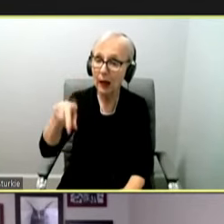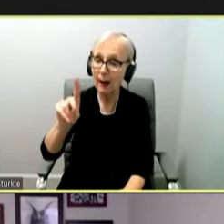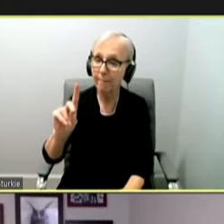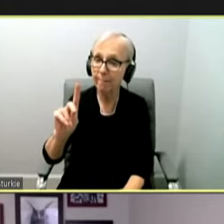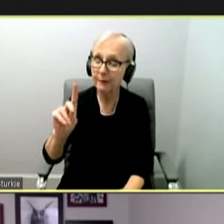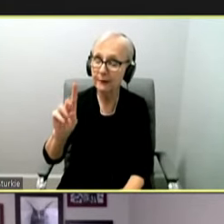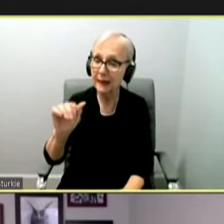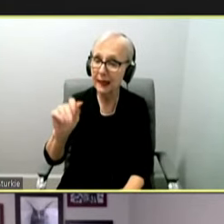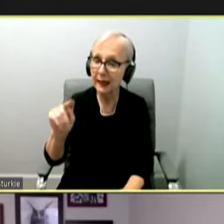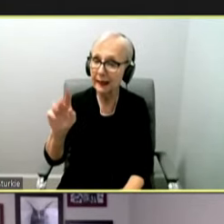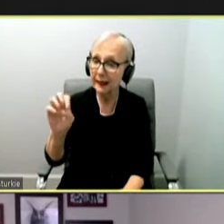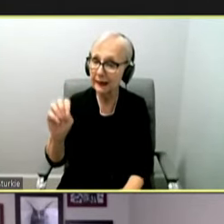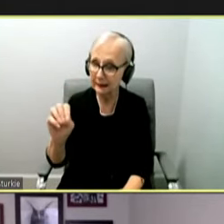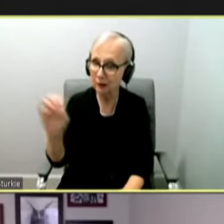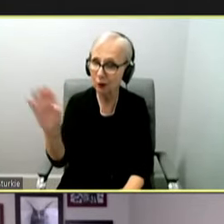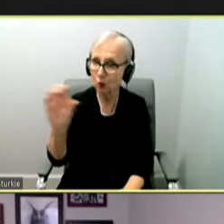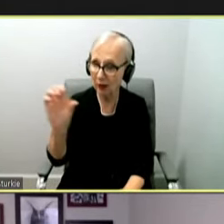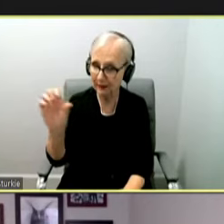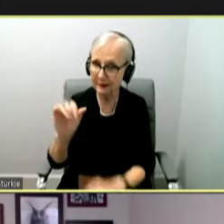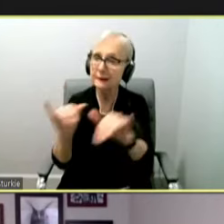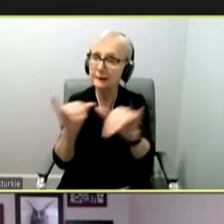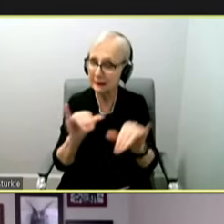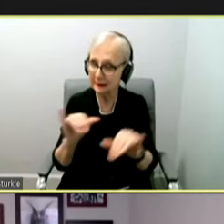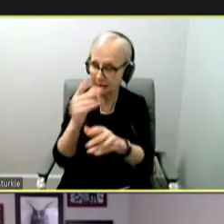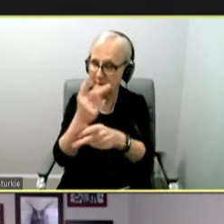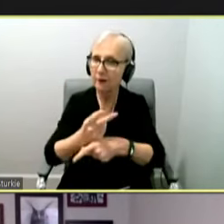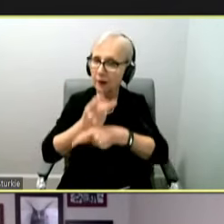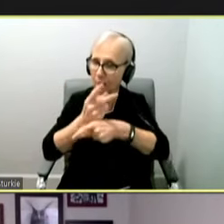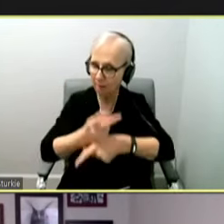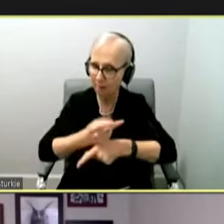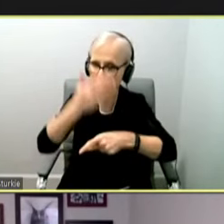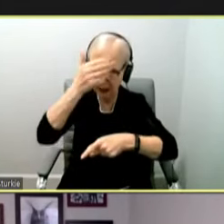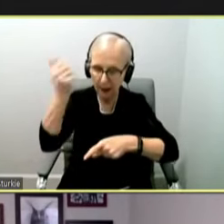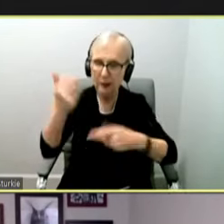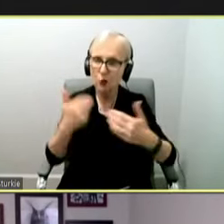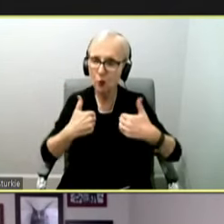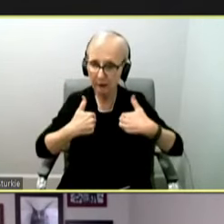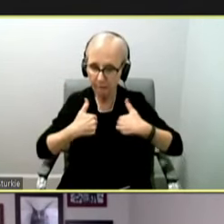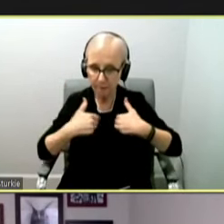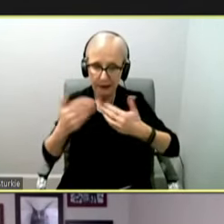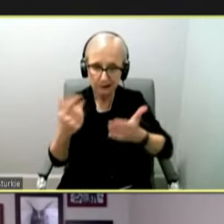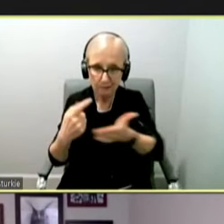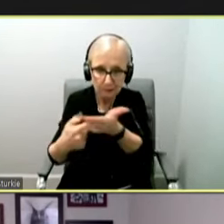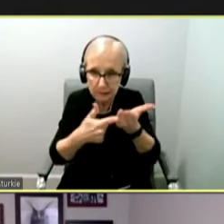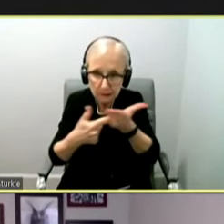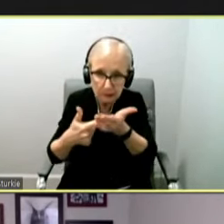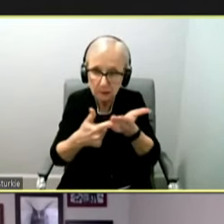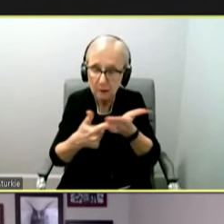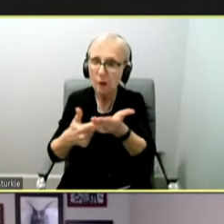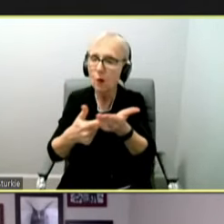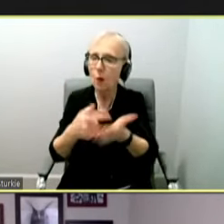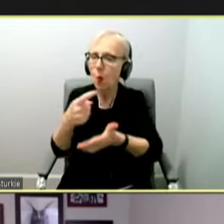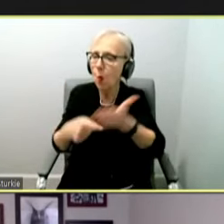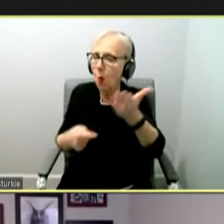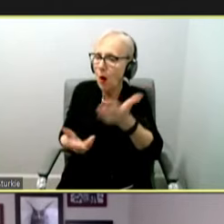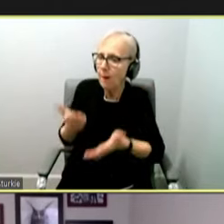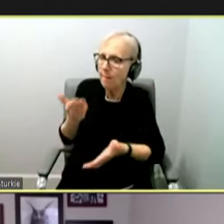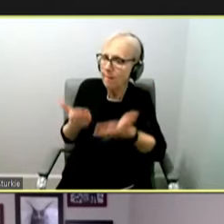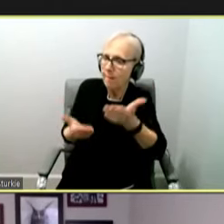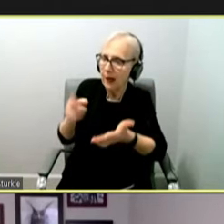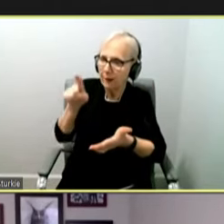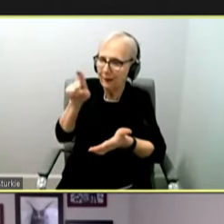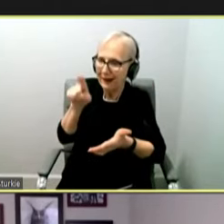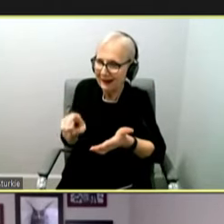standards of care simply because we have been having conversations about, you know, what might be needed